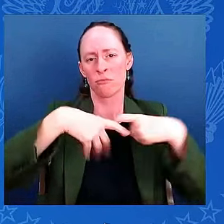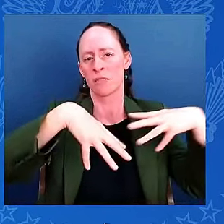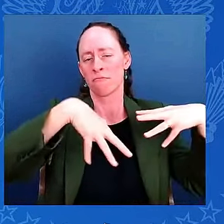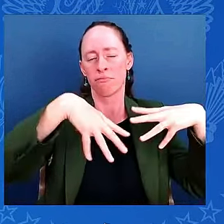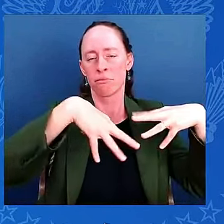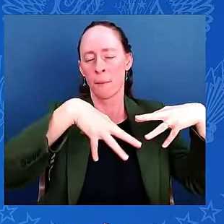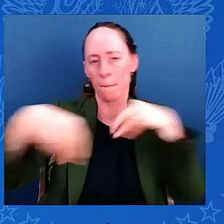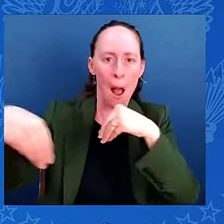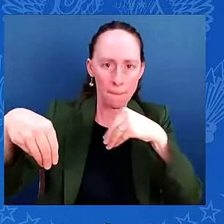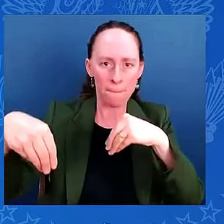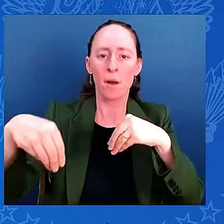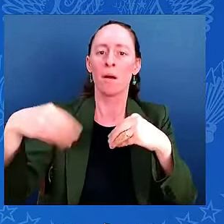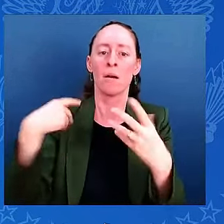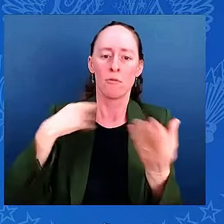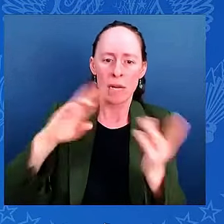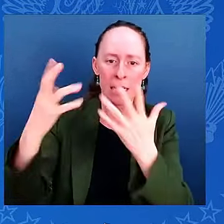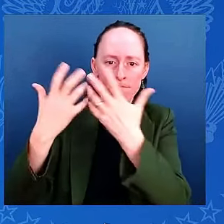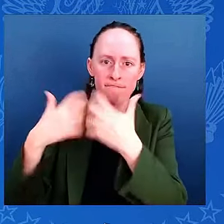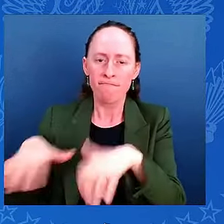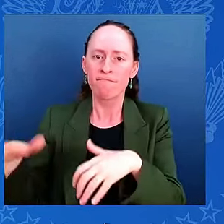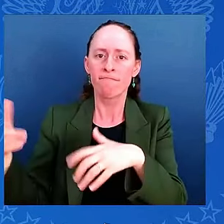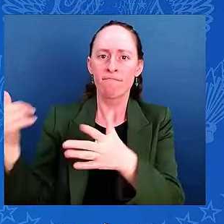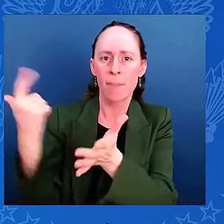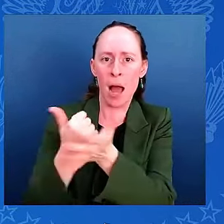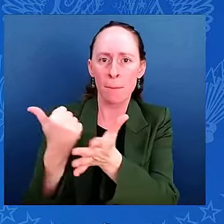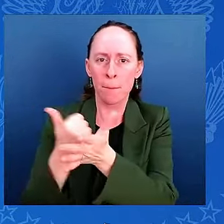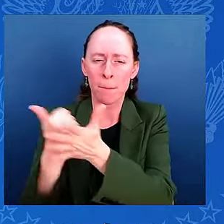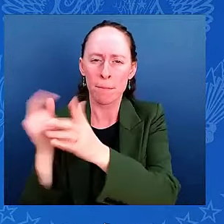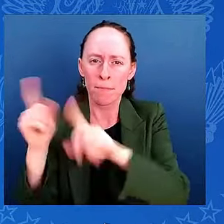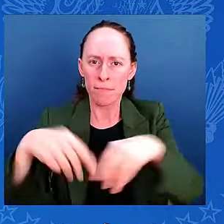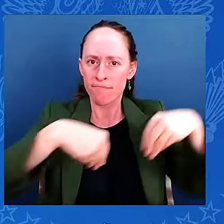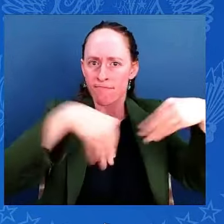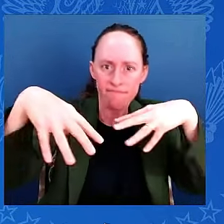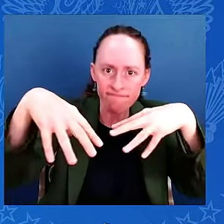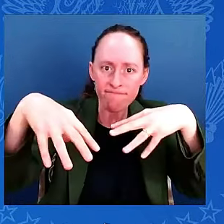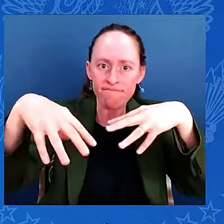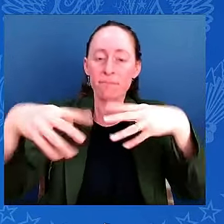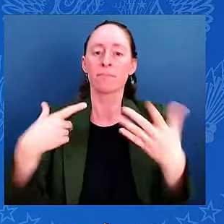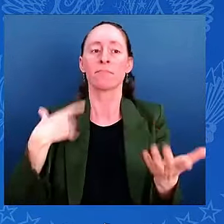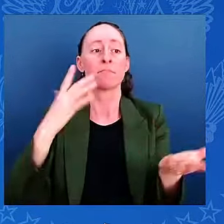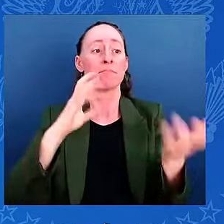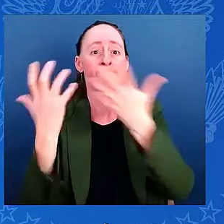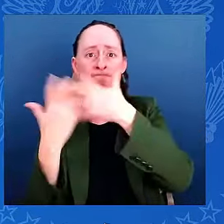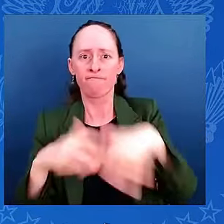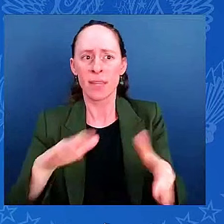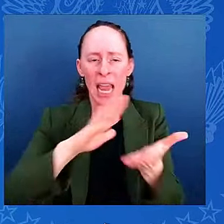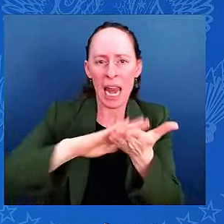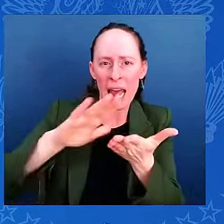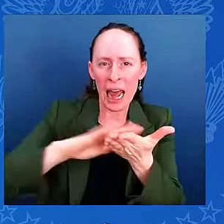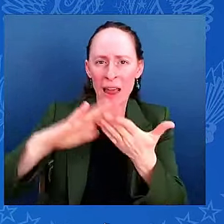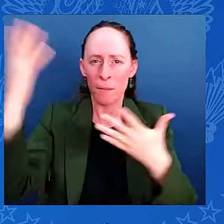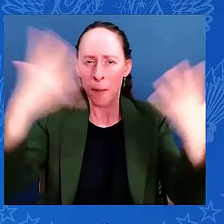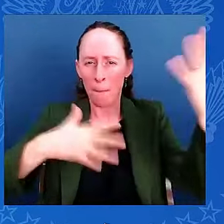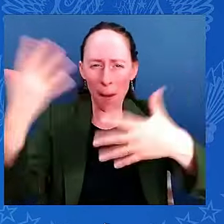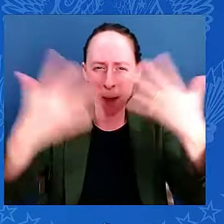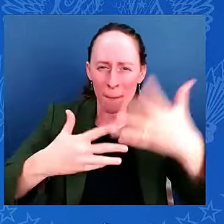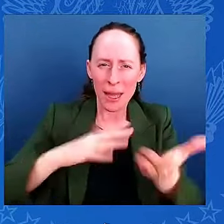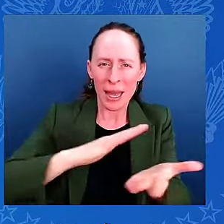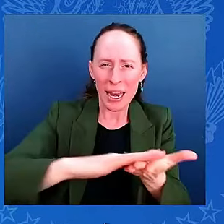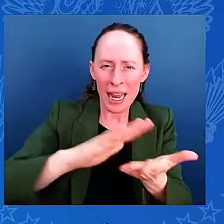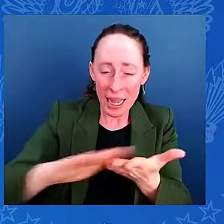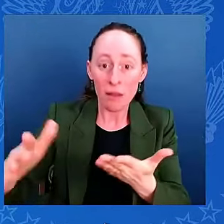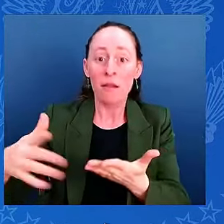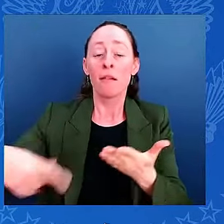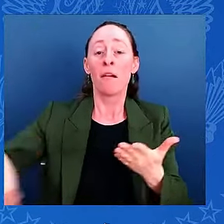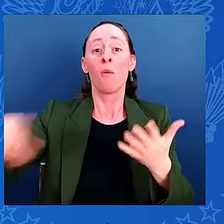water and decrease flooding. We've already directed the Department of Defense to be ready to provide active-duty service members to